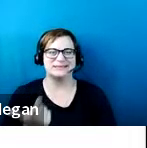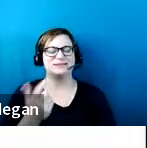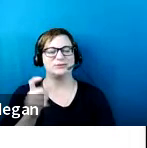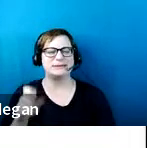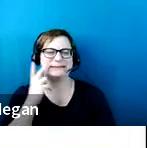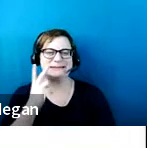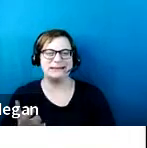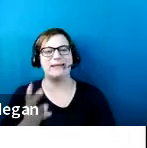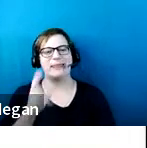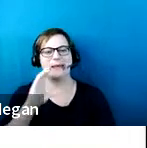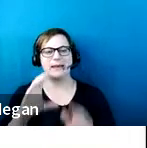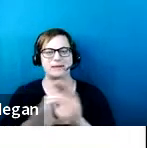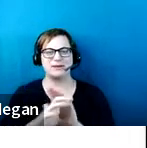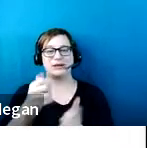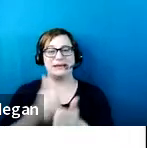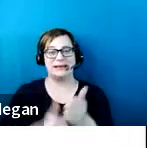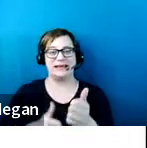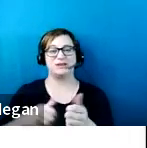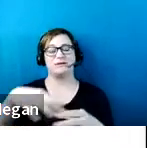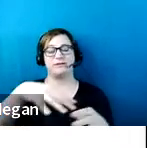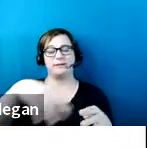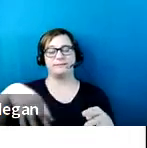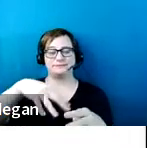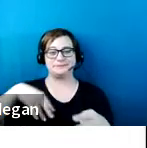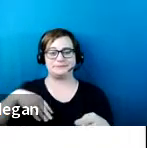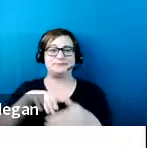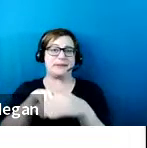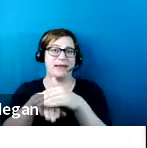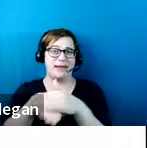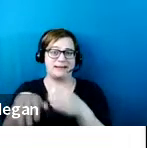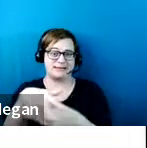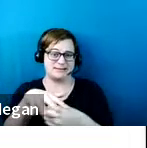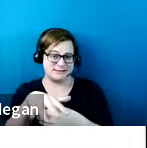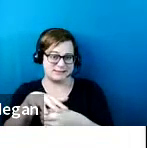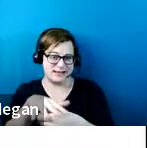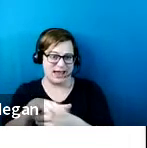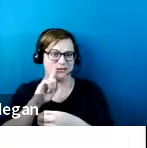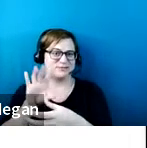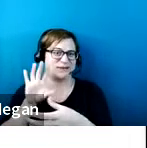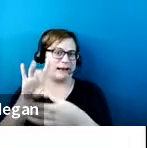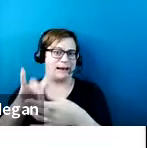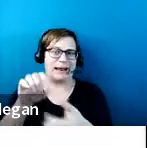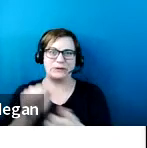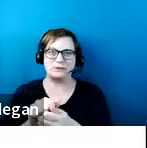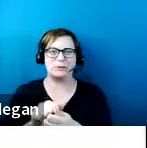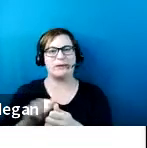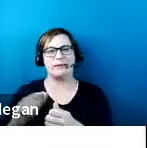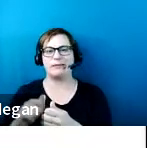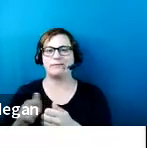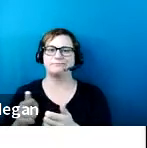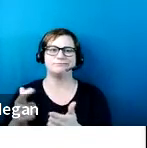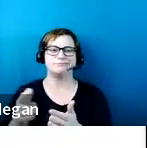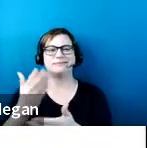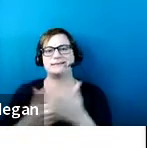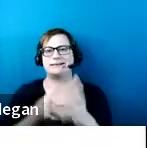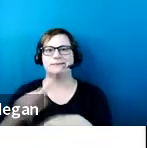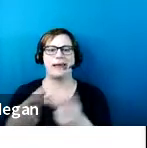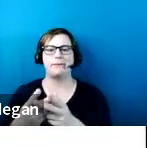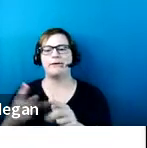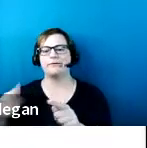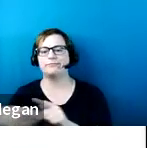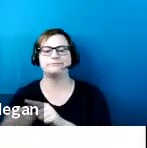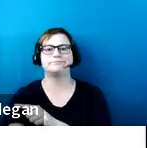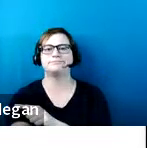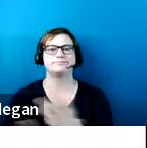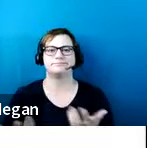aisles goes on to and reaches some sort of walkway, some sort of path, and that